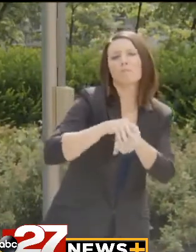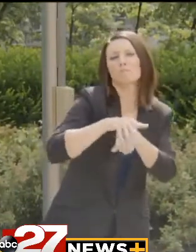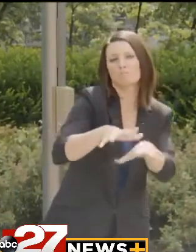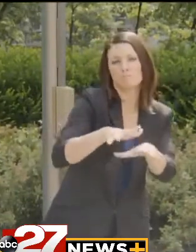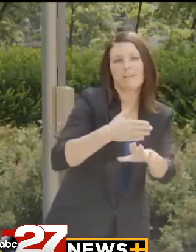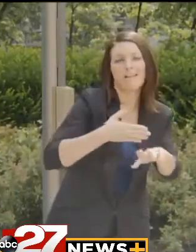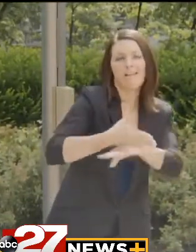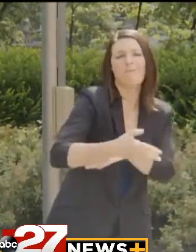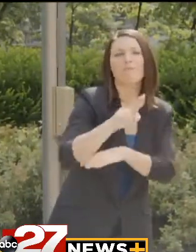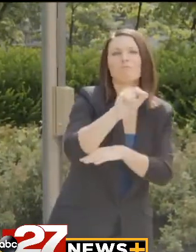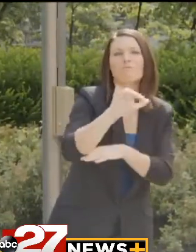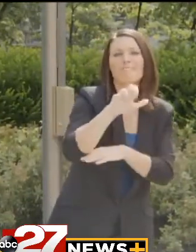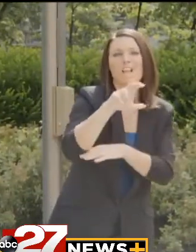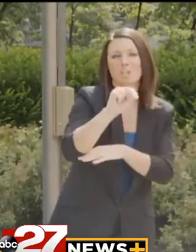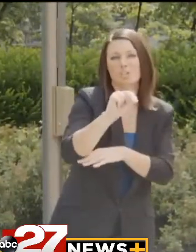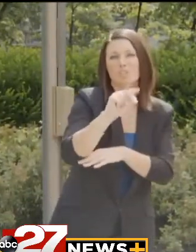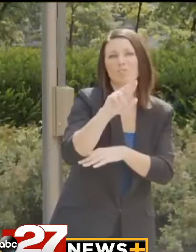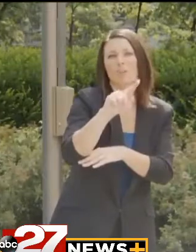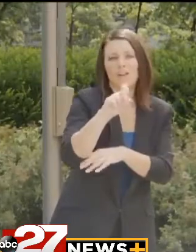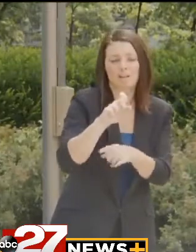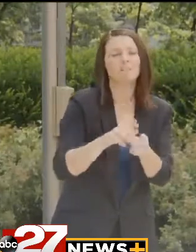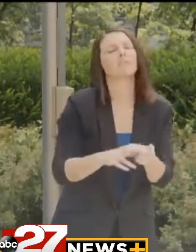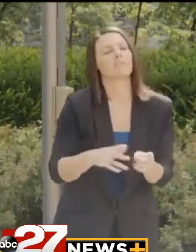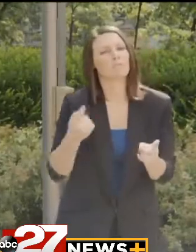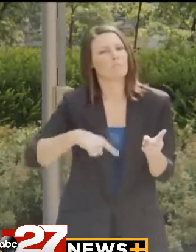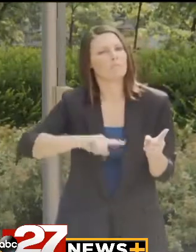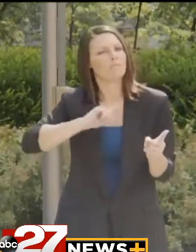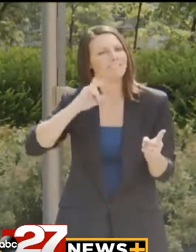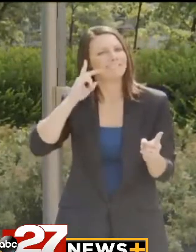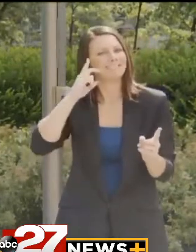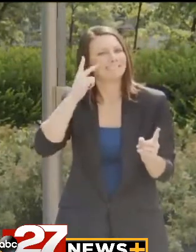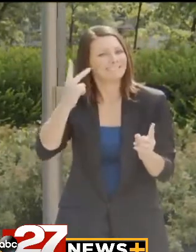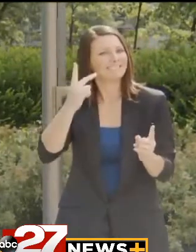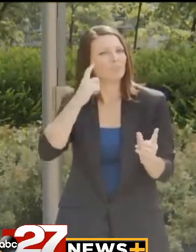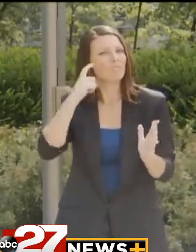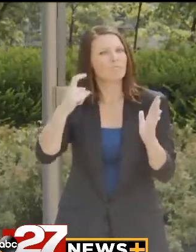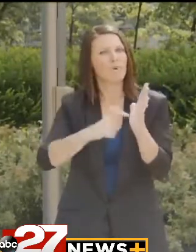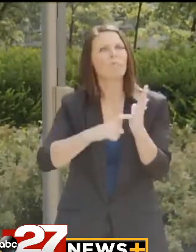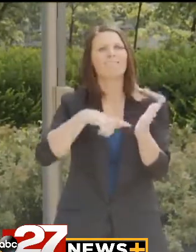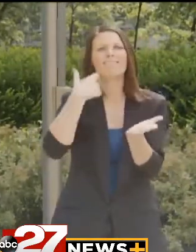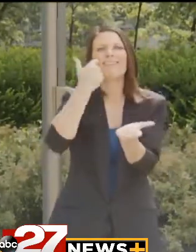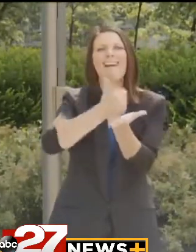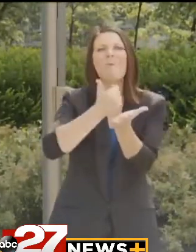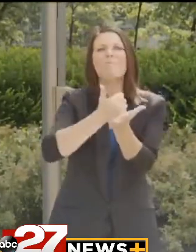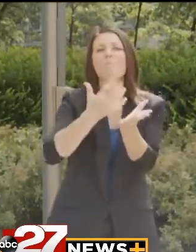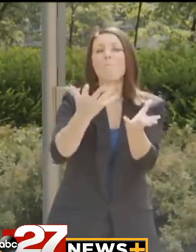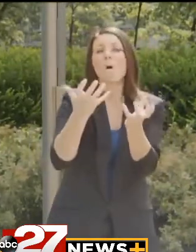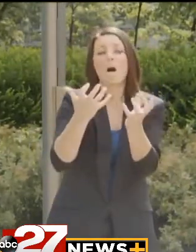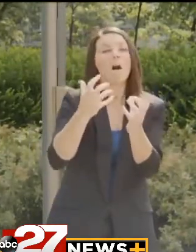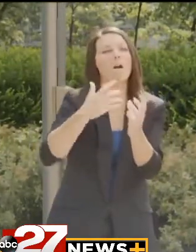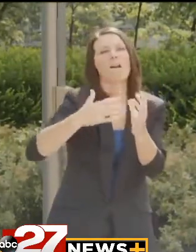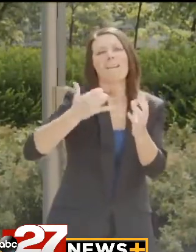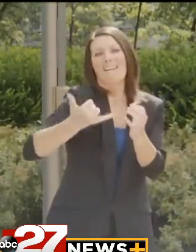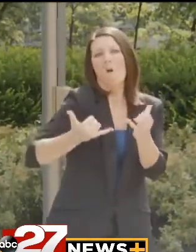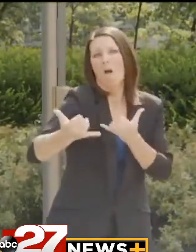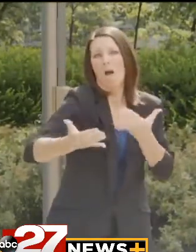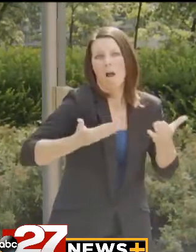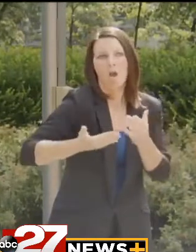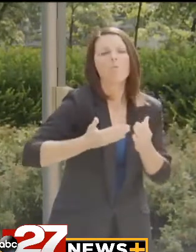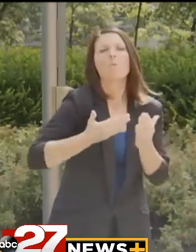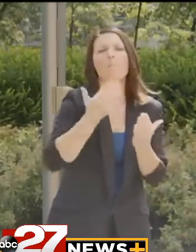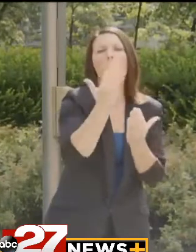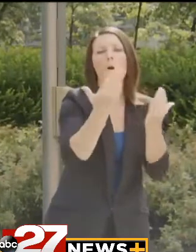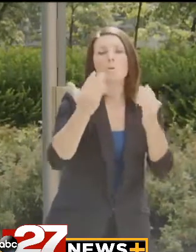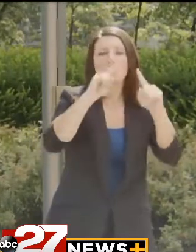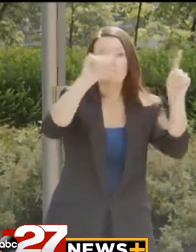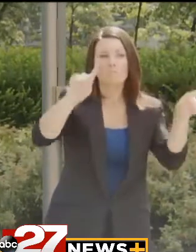-recession rates. And I think we've all seen the help wanted advertisements that seem to be everywhere. Now I want